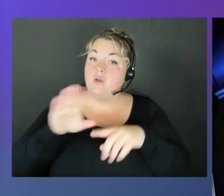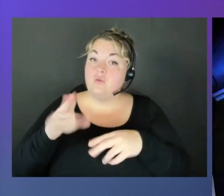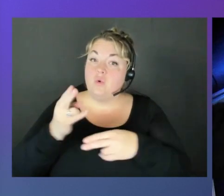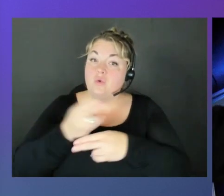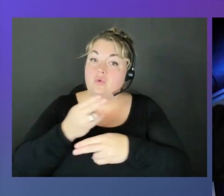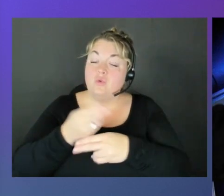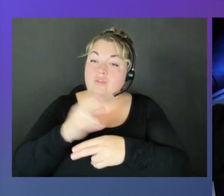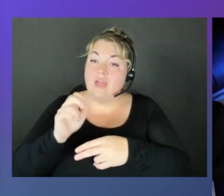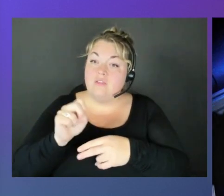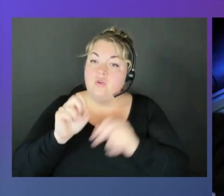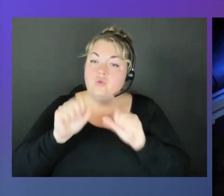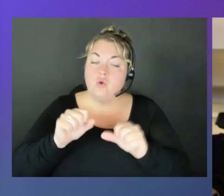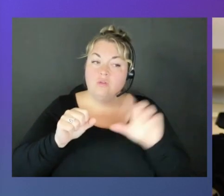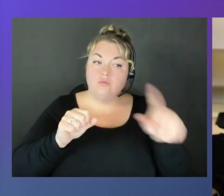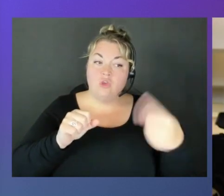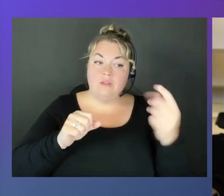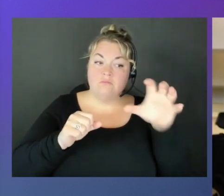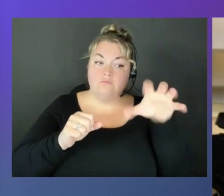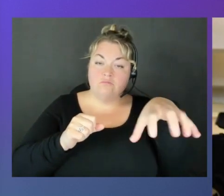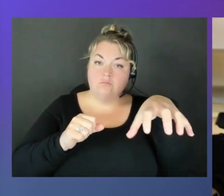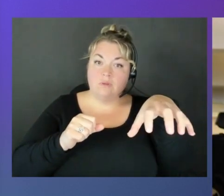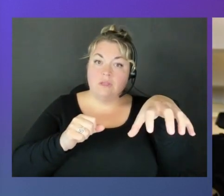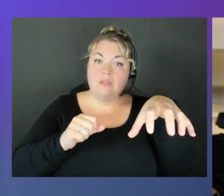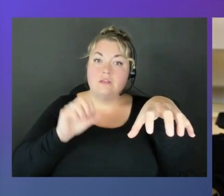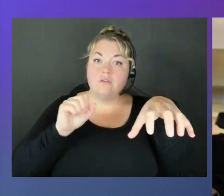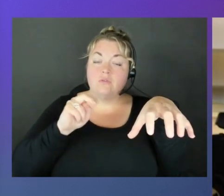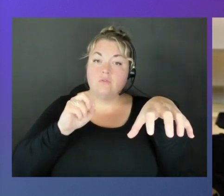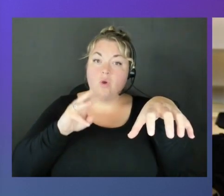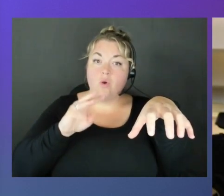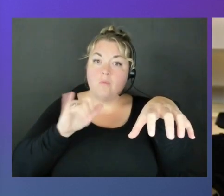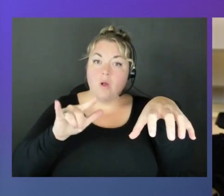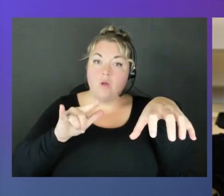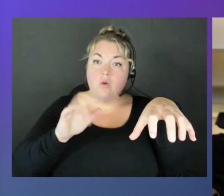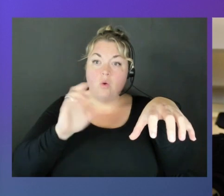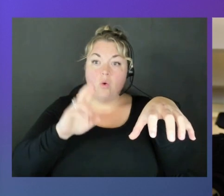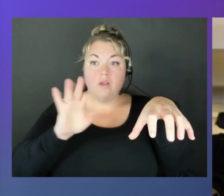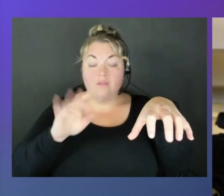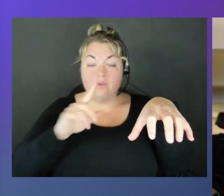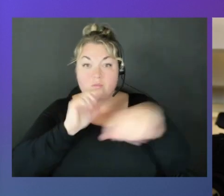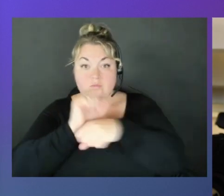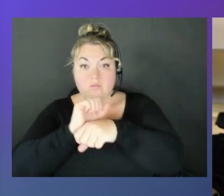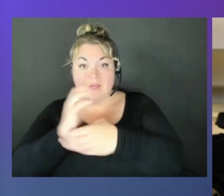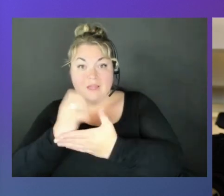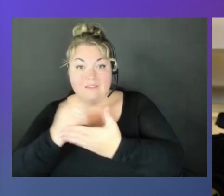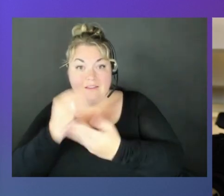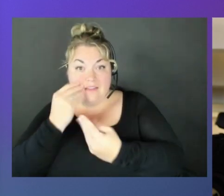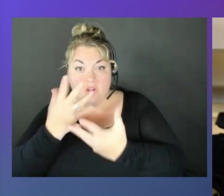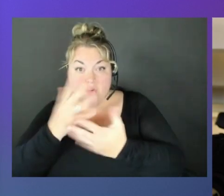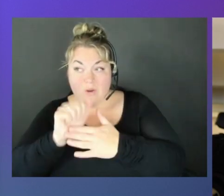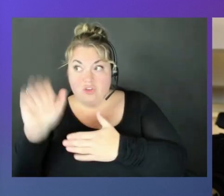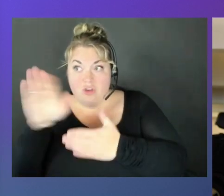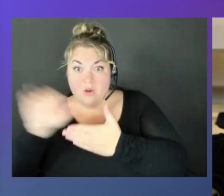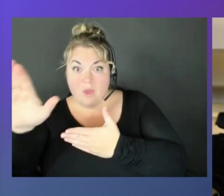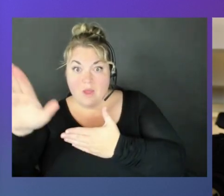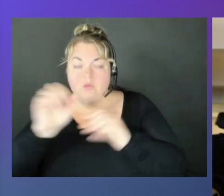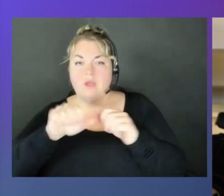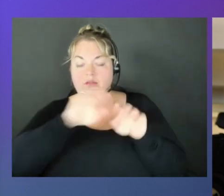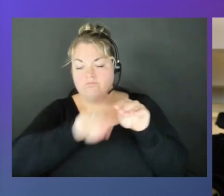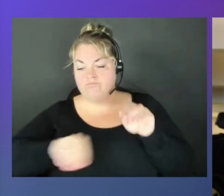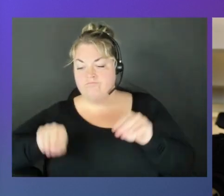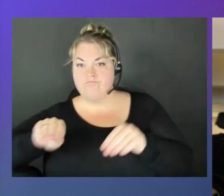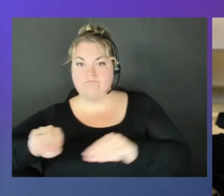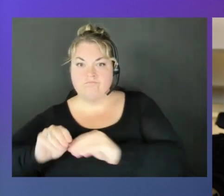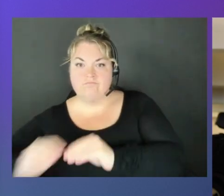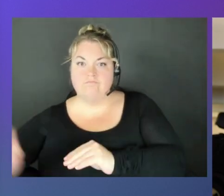just the storage on the DSpace logger. Or if you actually are collecting data and you want to ship it around, you can actually ship that stuff with a pillion case